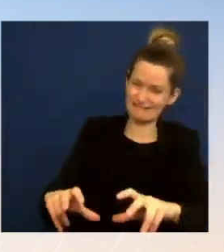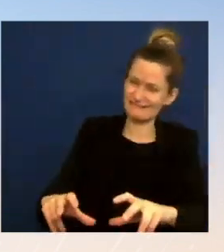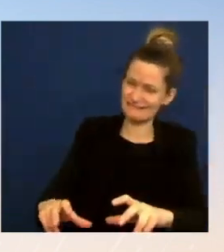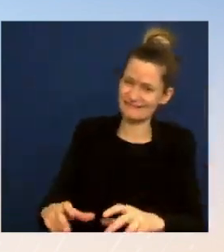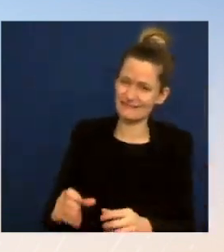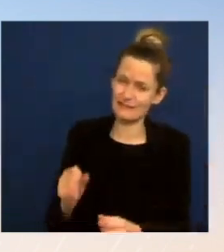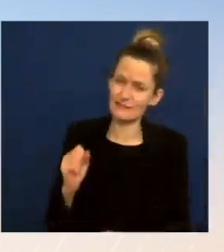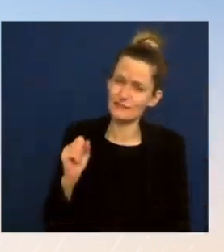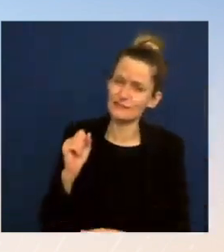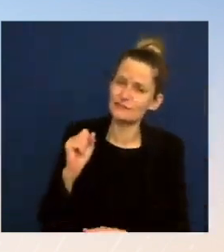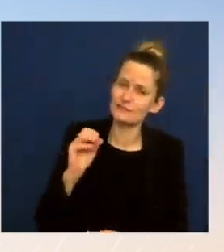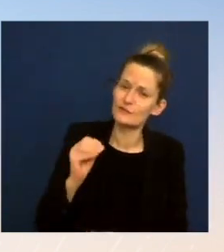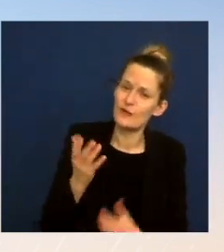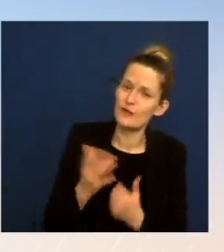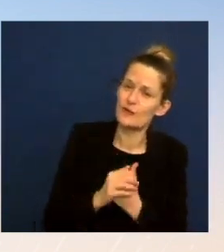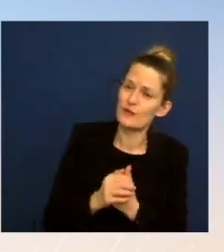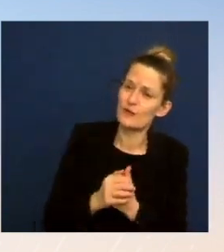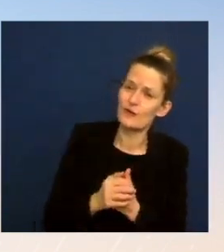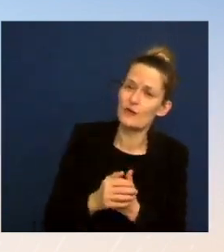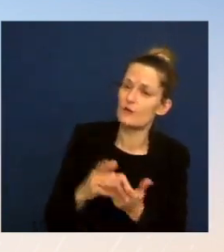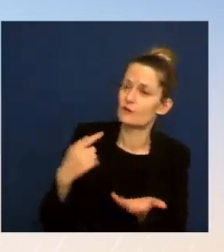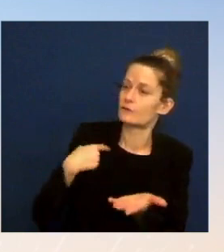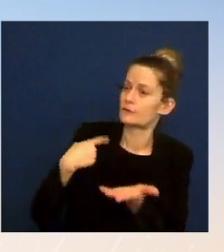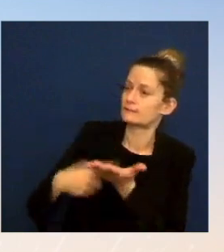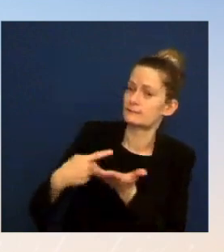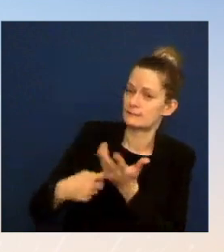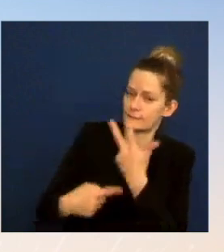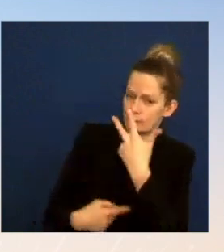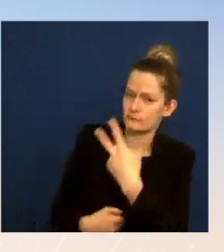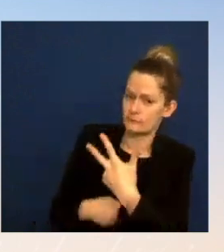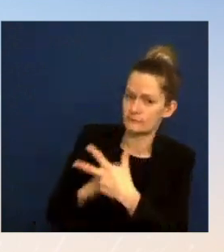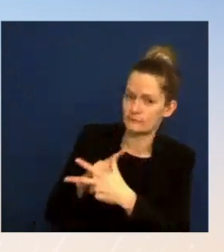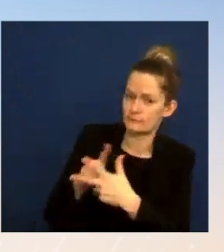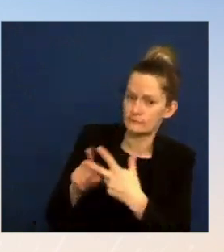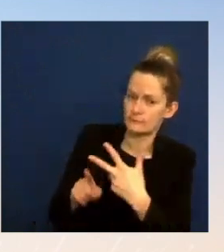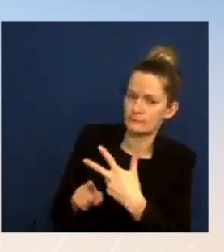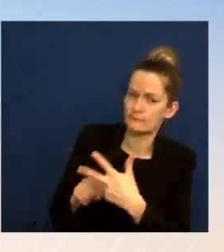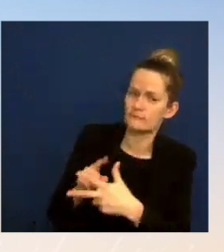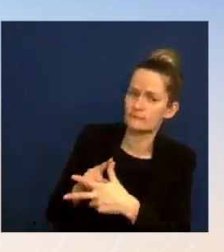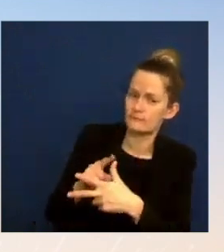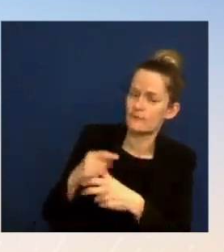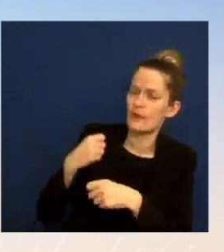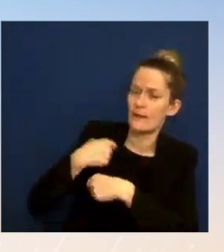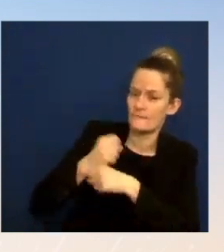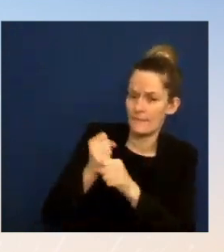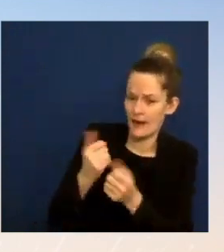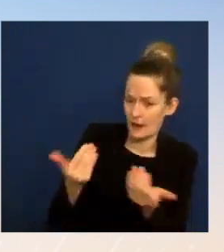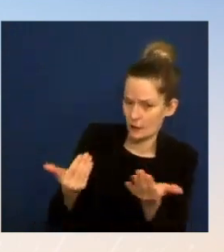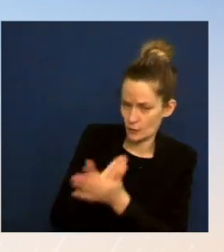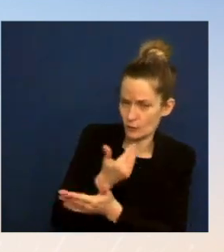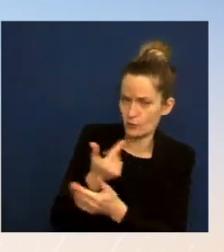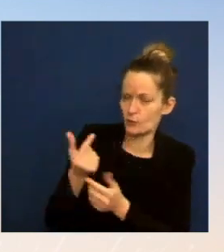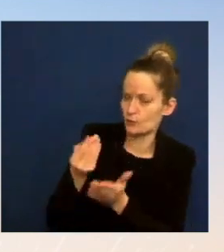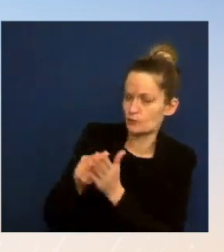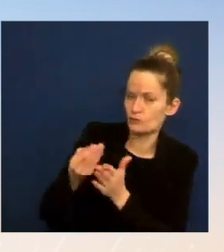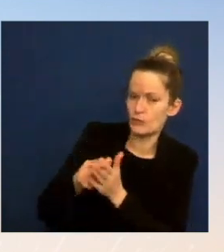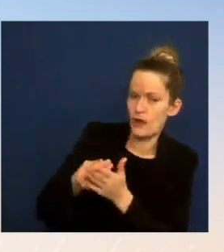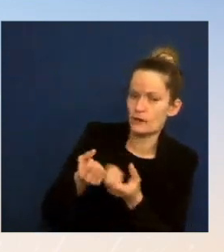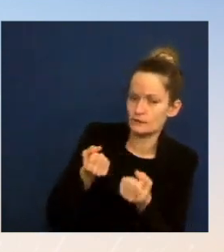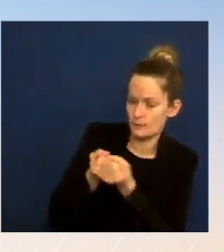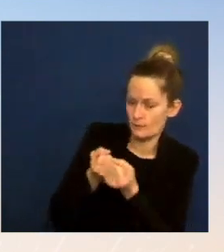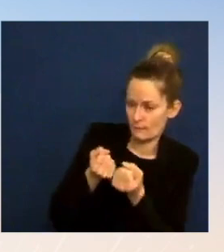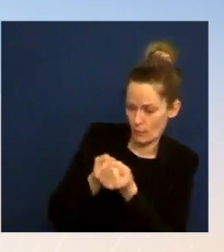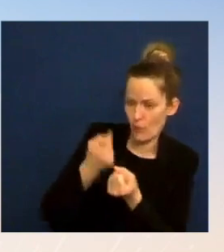some of the areas of consideration are creating new grants and loans to support industrial sector decarbonization from steel, cement, aluminum,